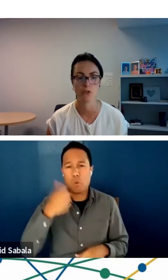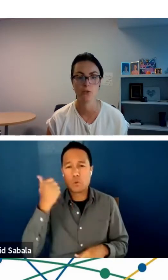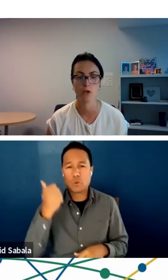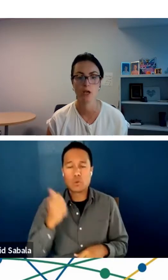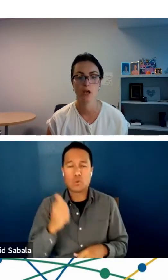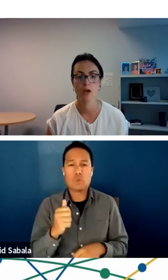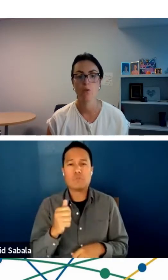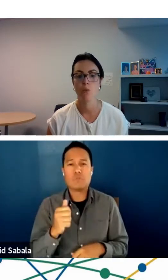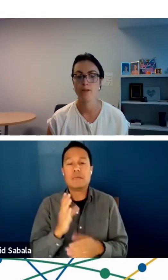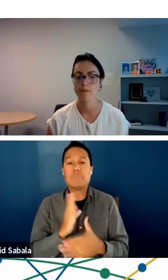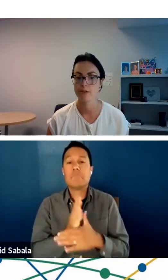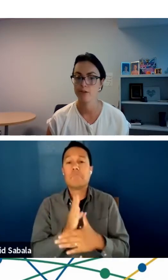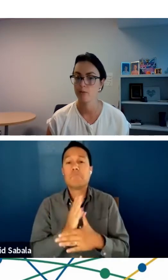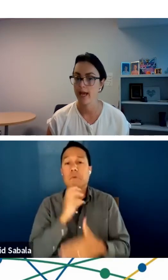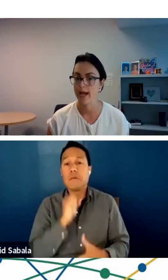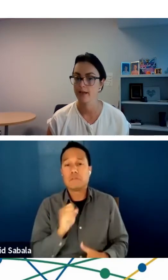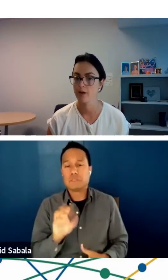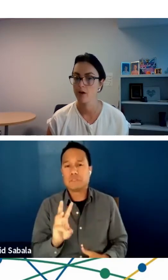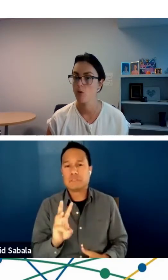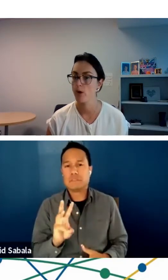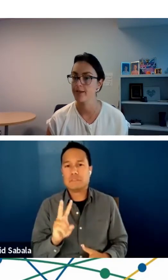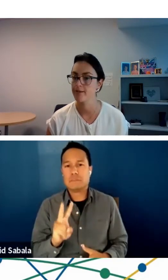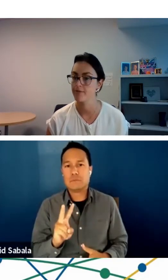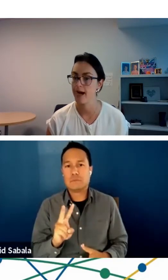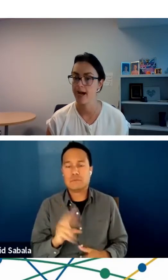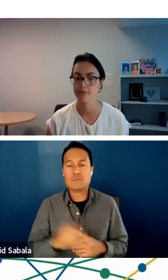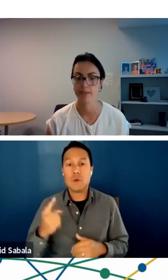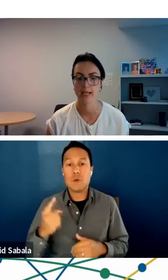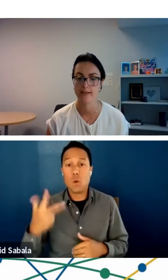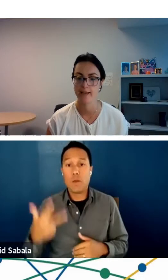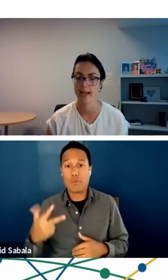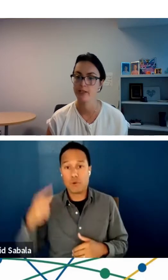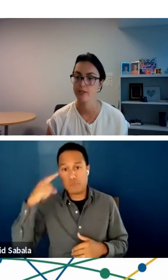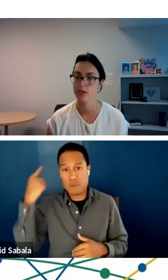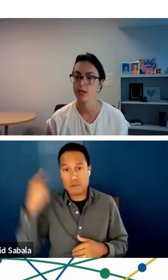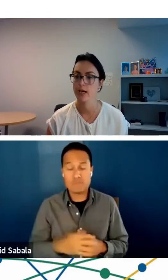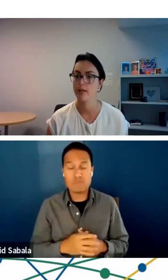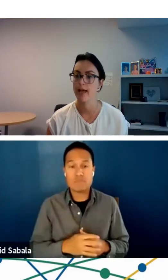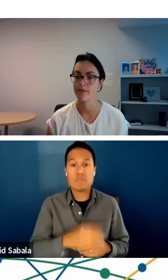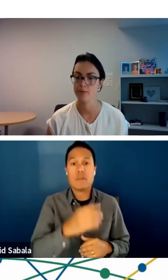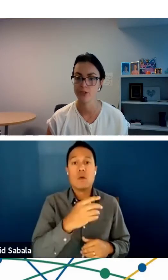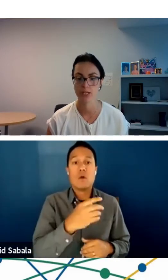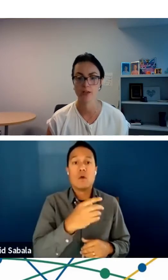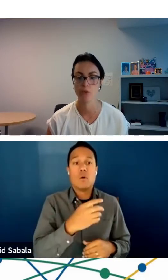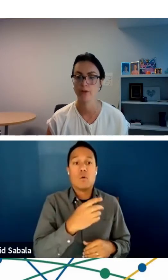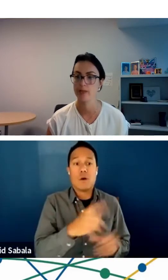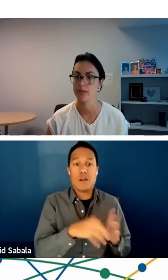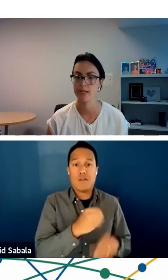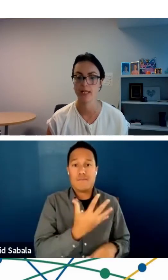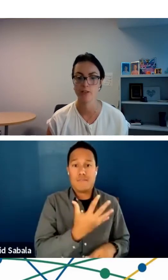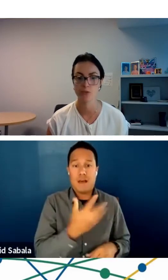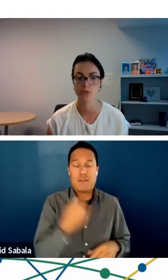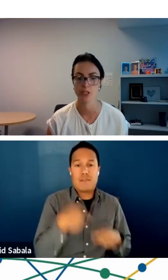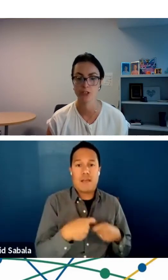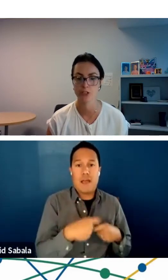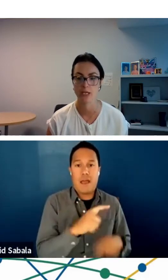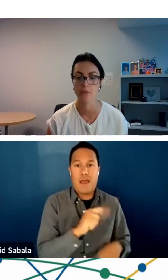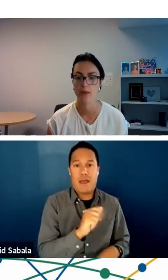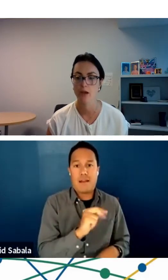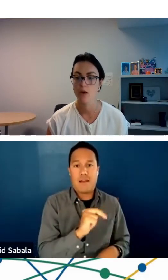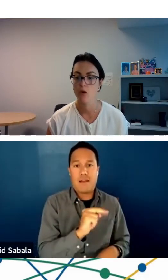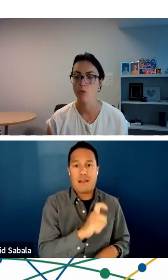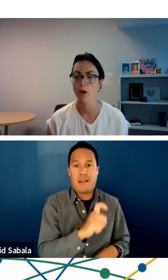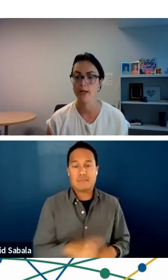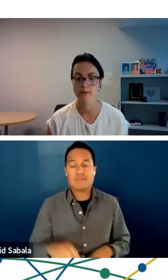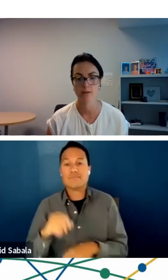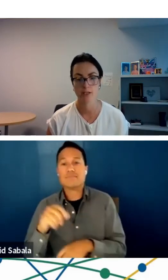62, one-third are Black, one in five are Latinx, 11% with limited English proficiency,